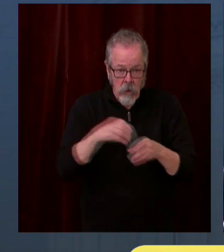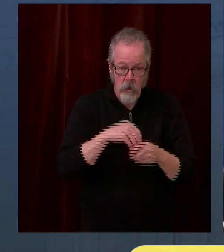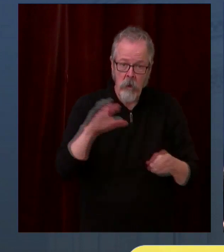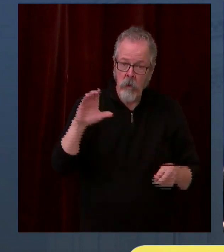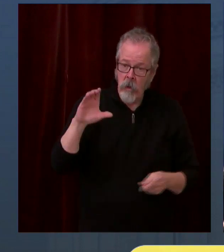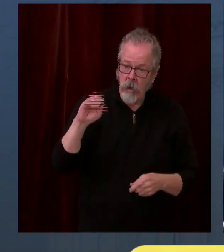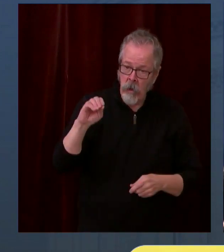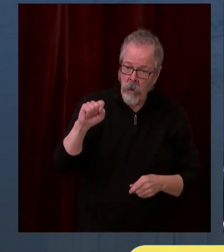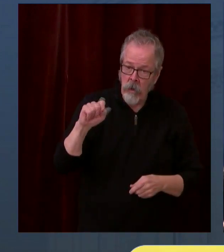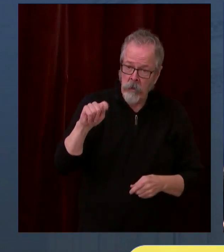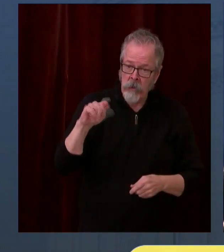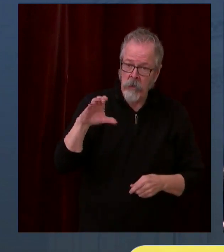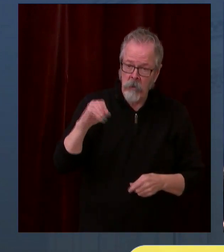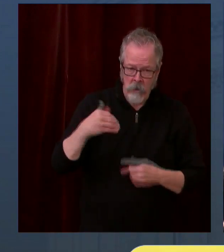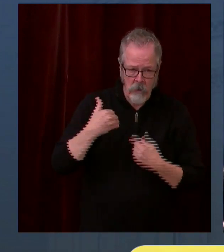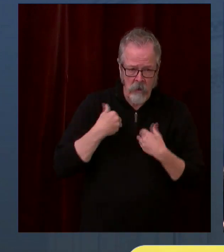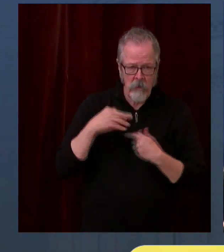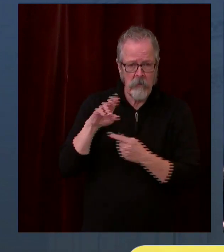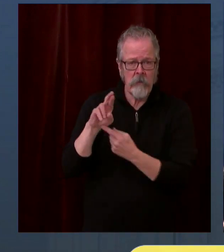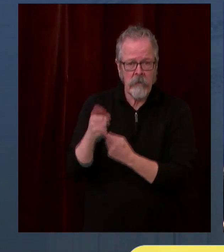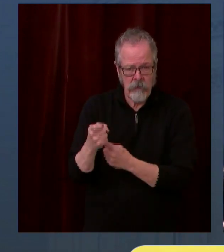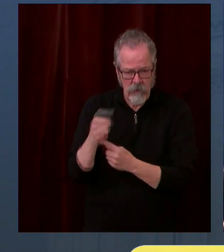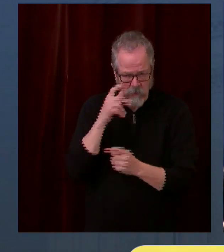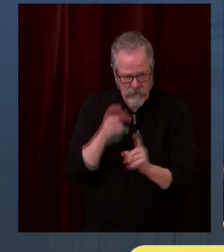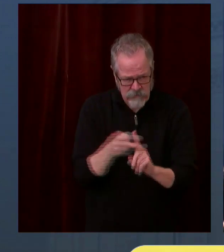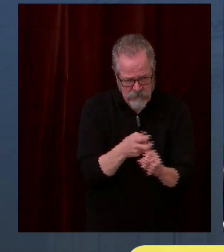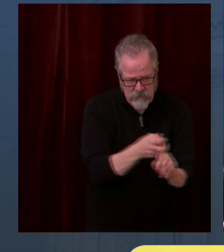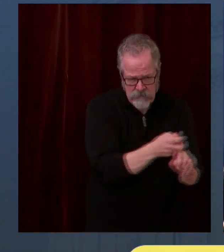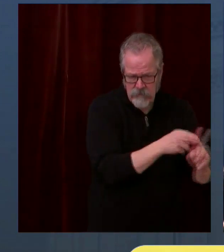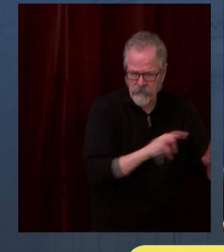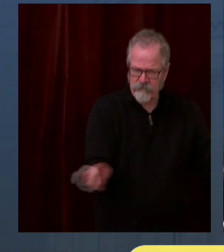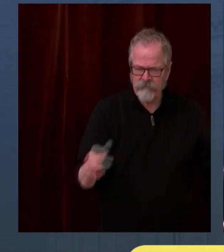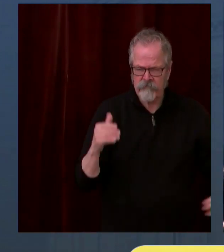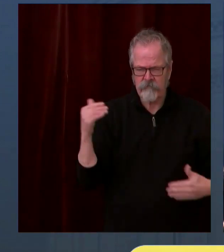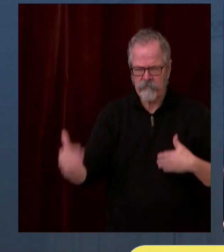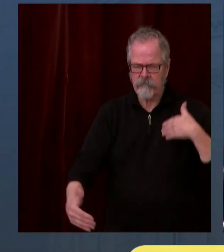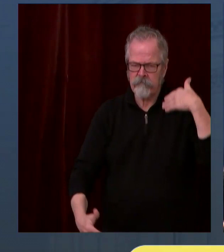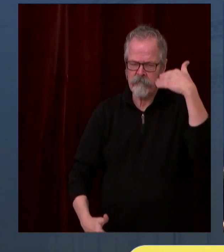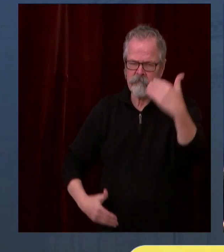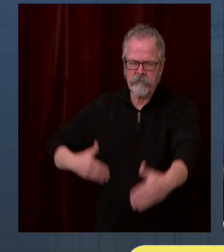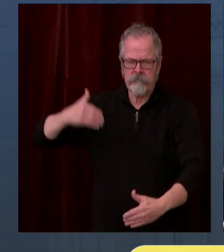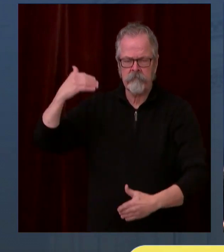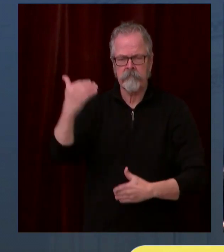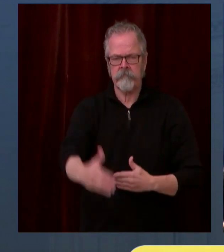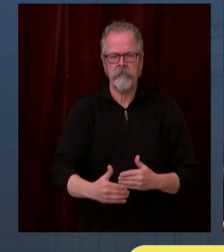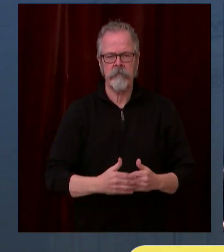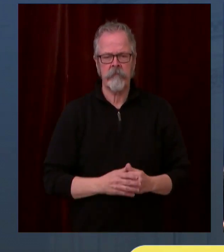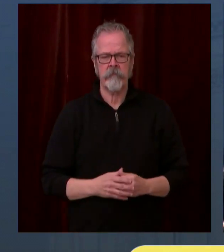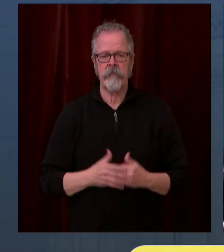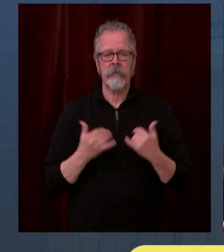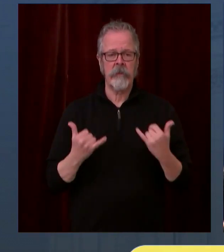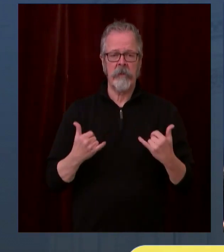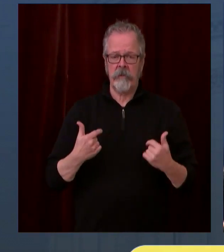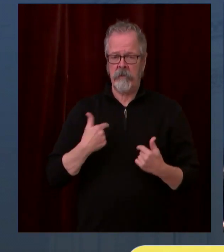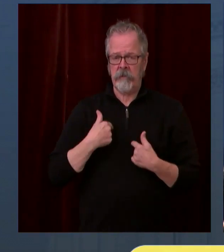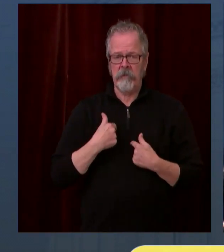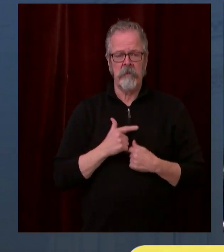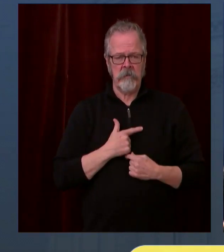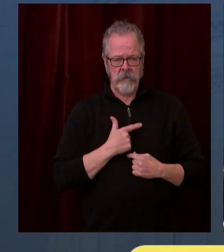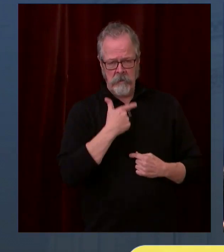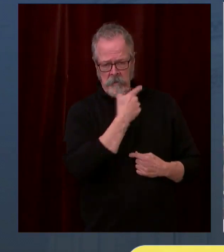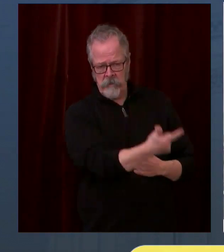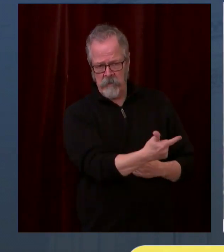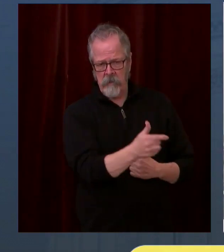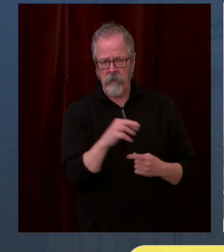Rios of CMAR Community Health Center to give us thoughts. Rogelio. Thank you, Governor. Good afternoon, everyone.